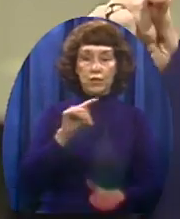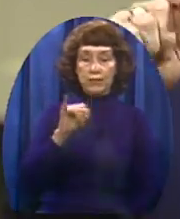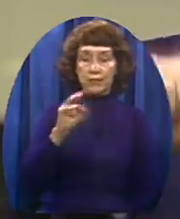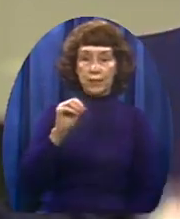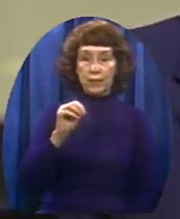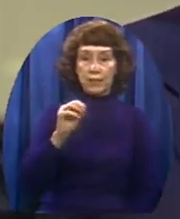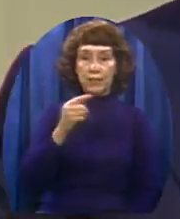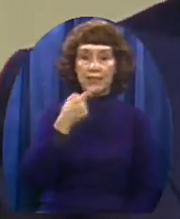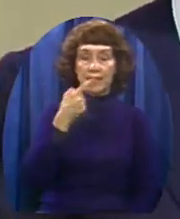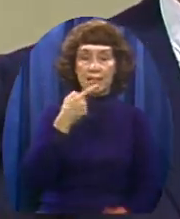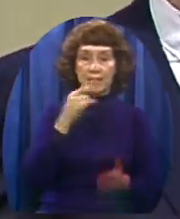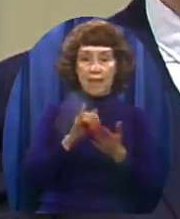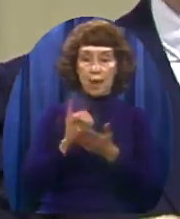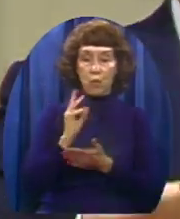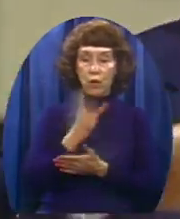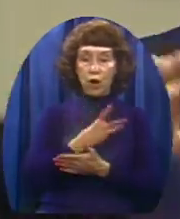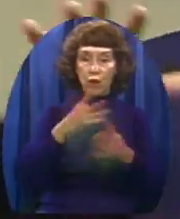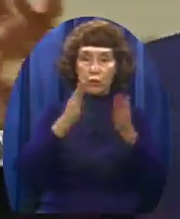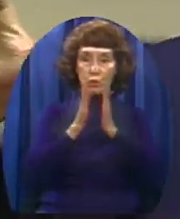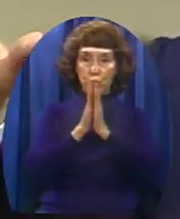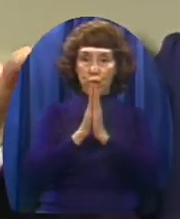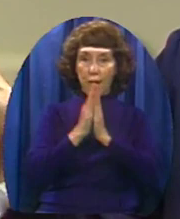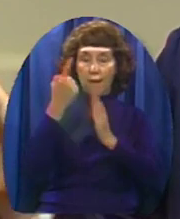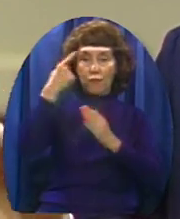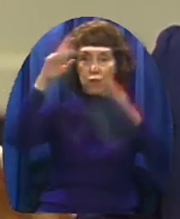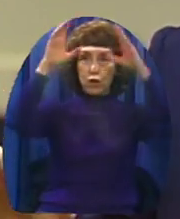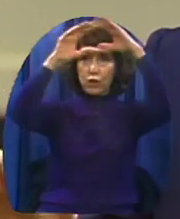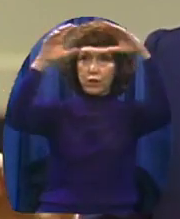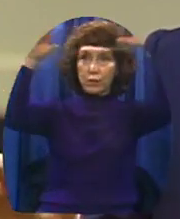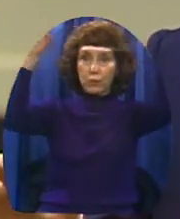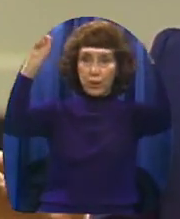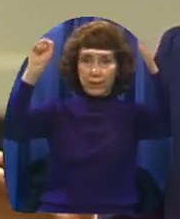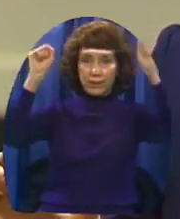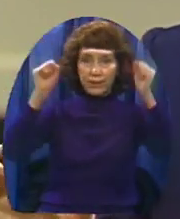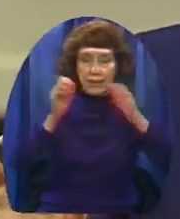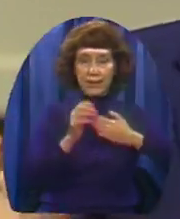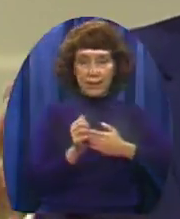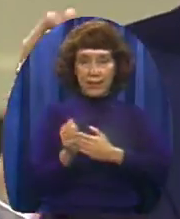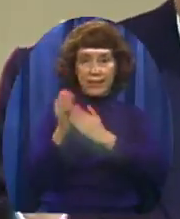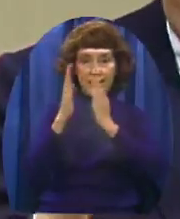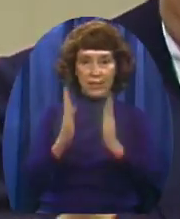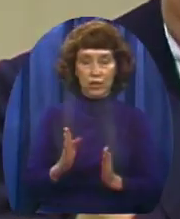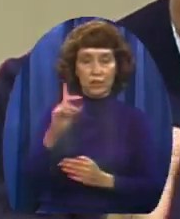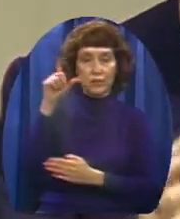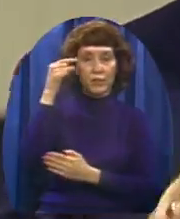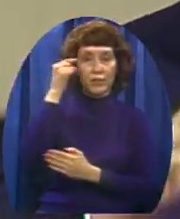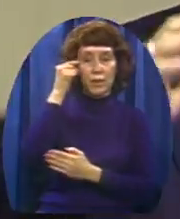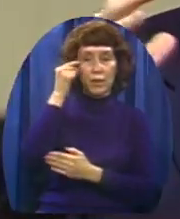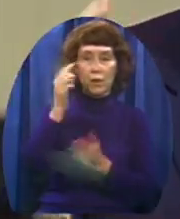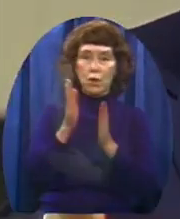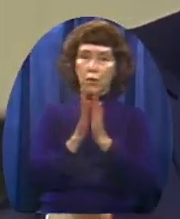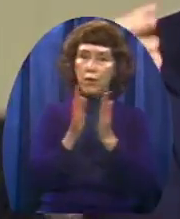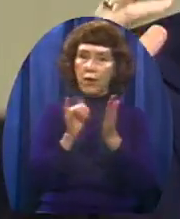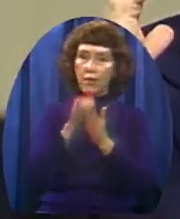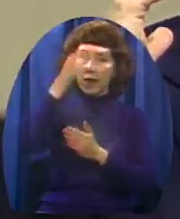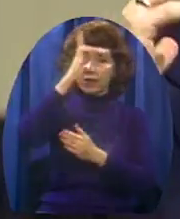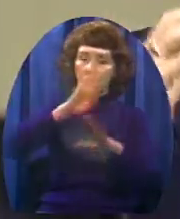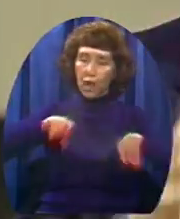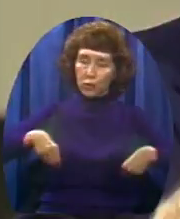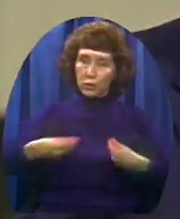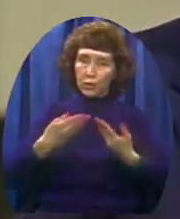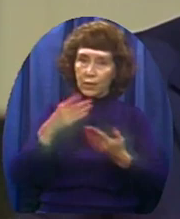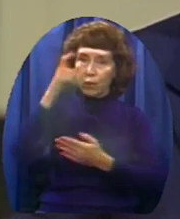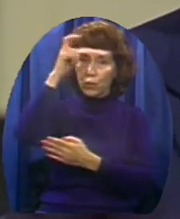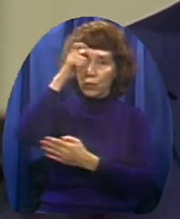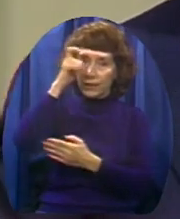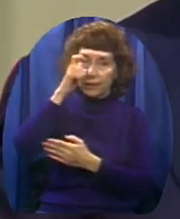king, the one authority And for all those in government Pray that God will give them wisdom Protect them, that God